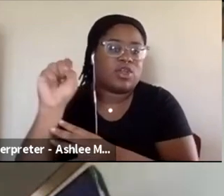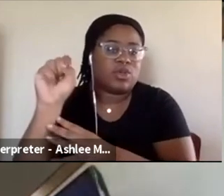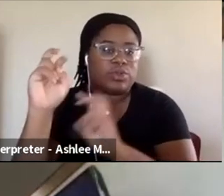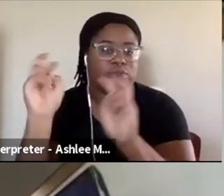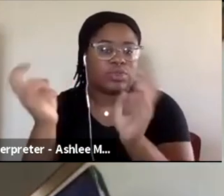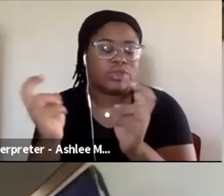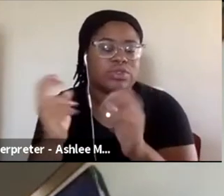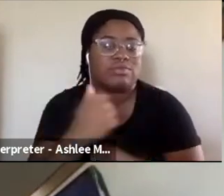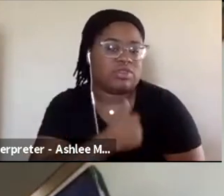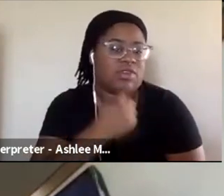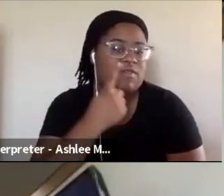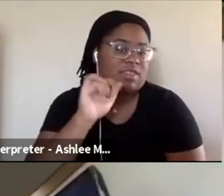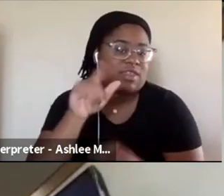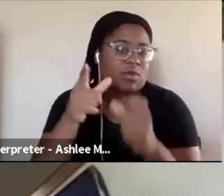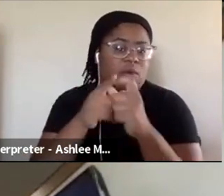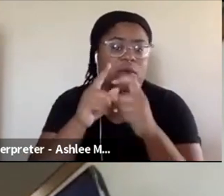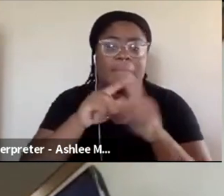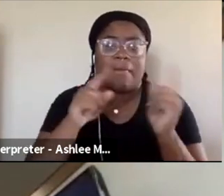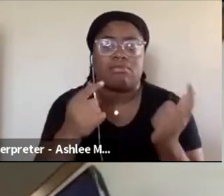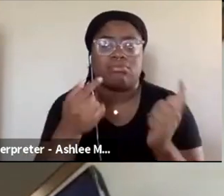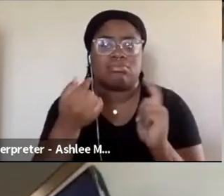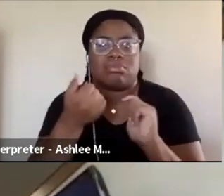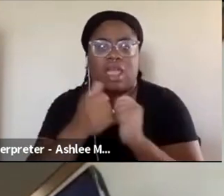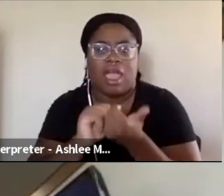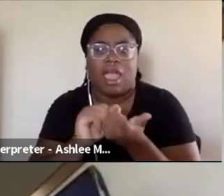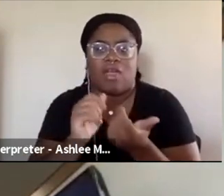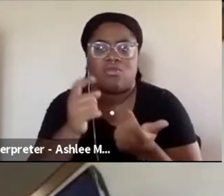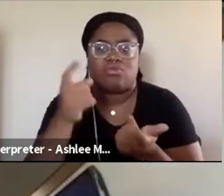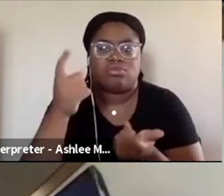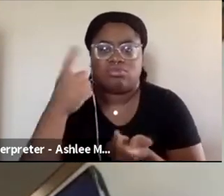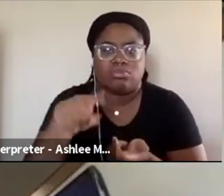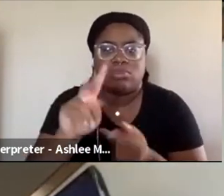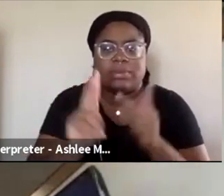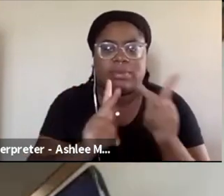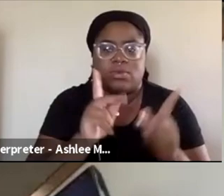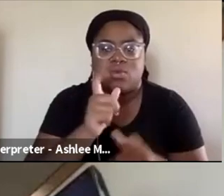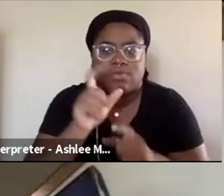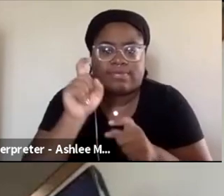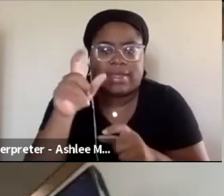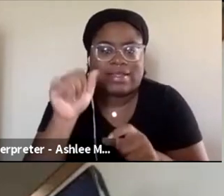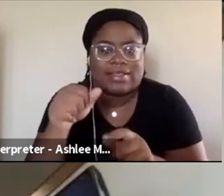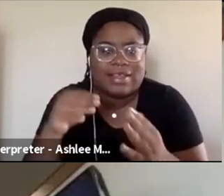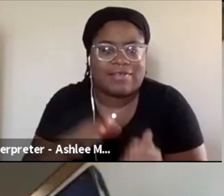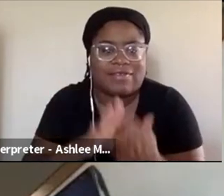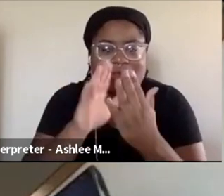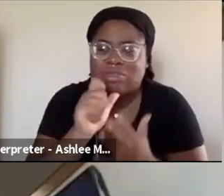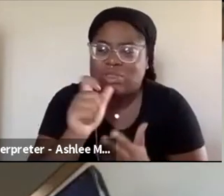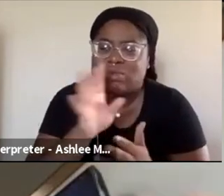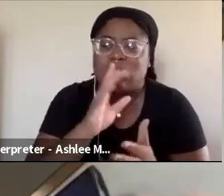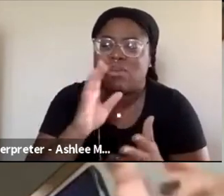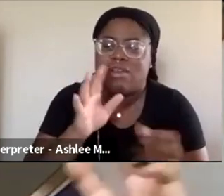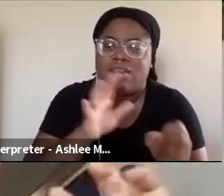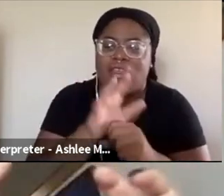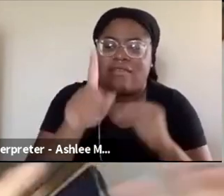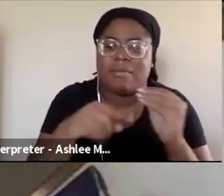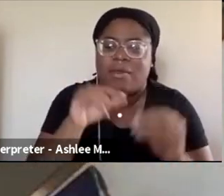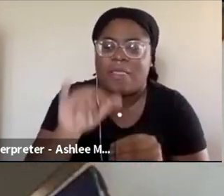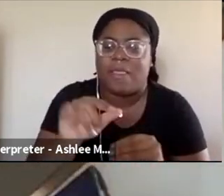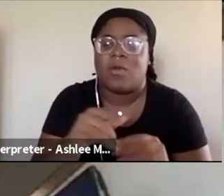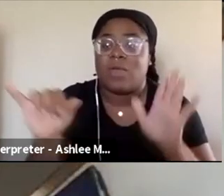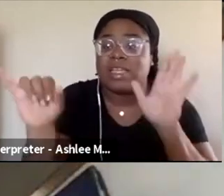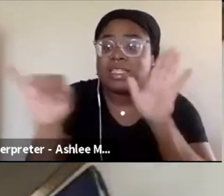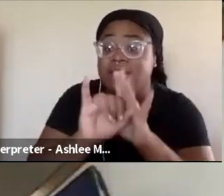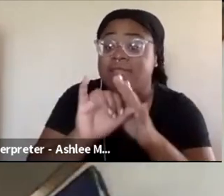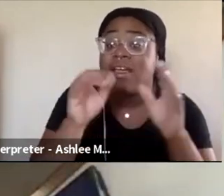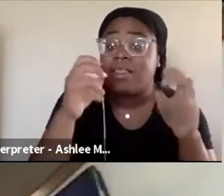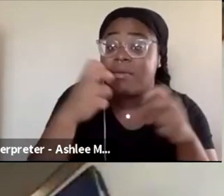But, but really like who are like the folks that, you know, need like these interventions and who needs to be protected. I don't think we talk enough about that. You know, I think we've identified like the problem